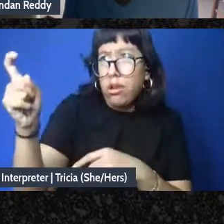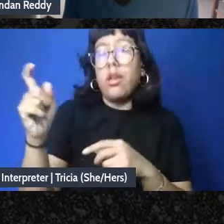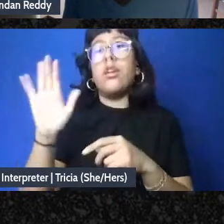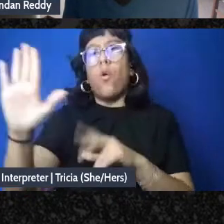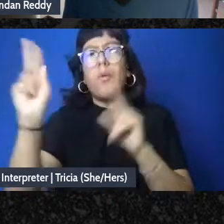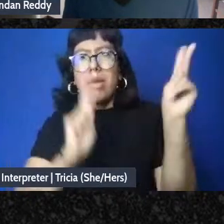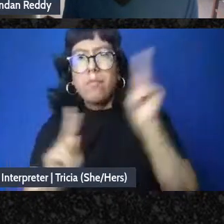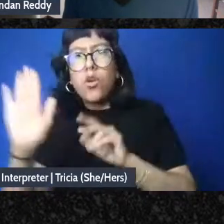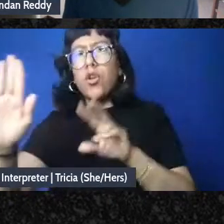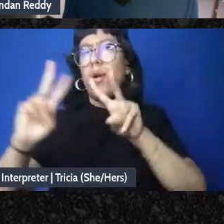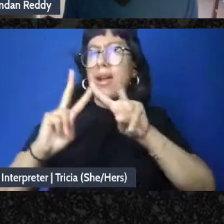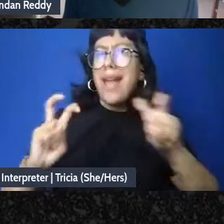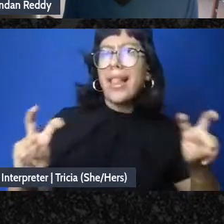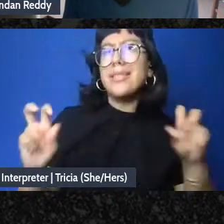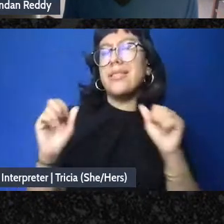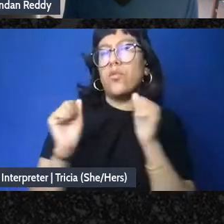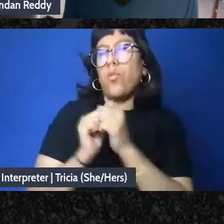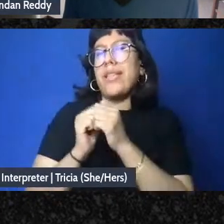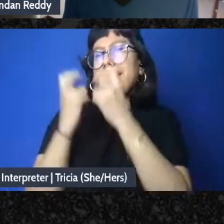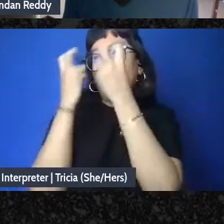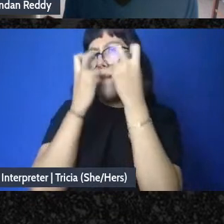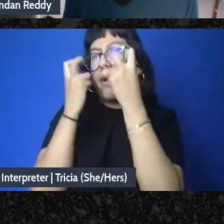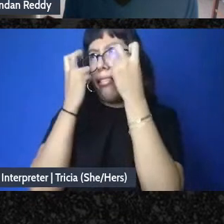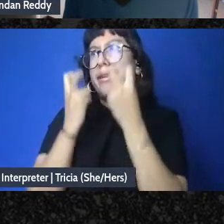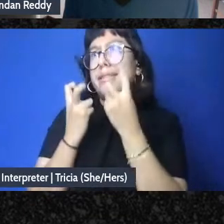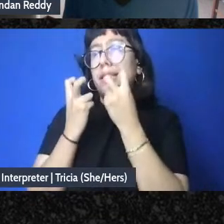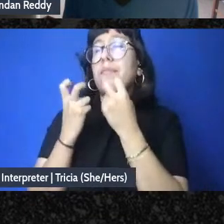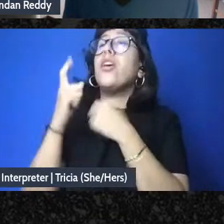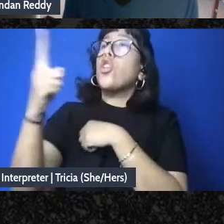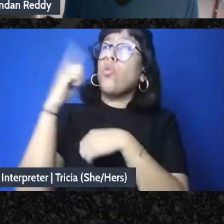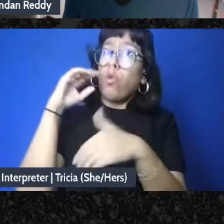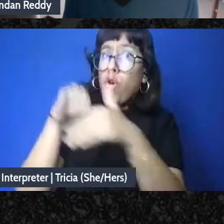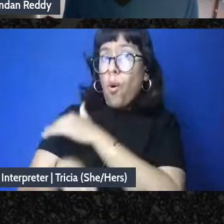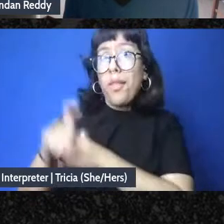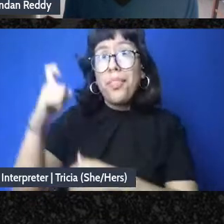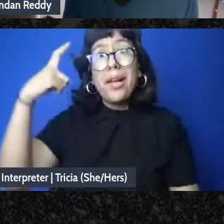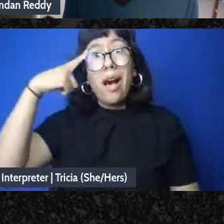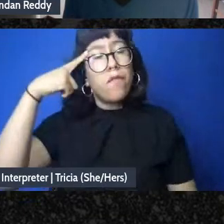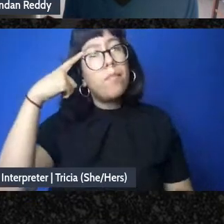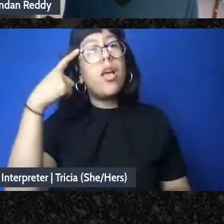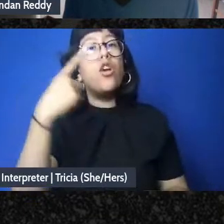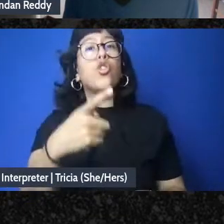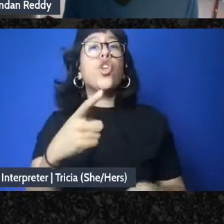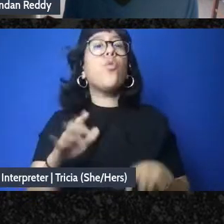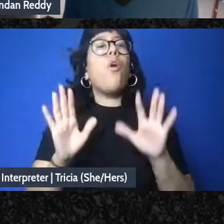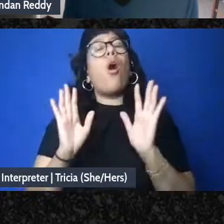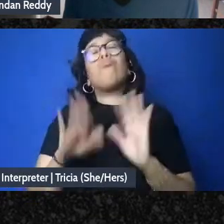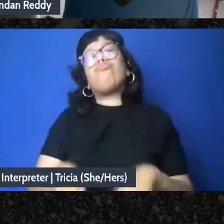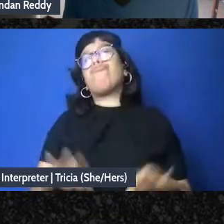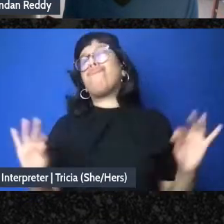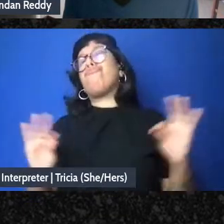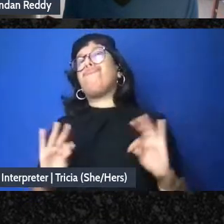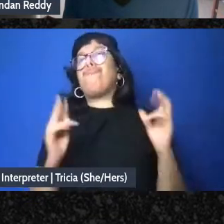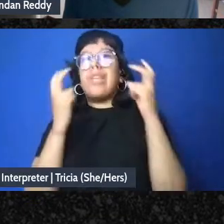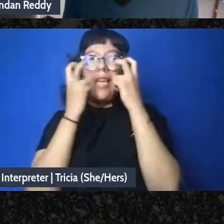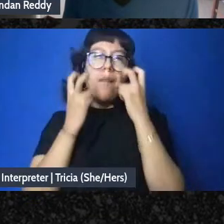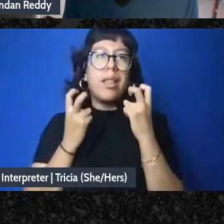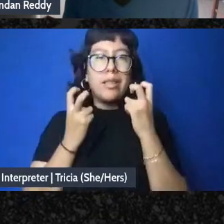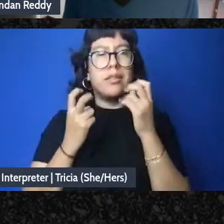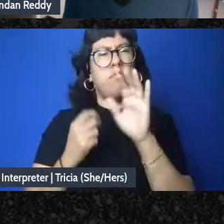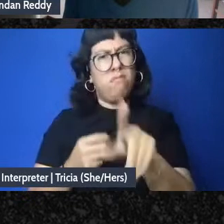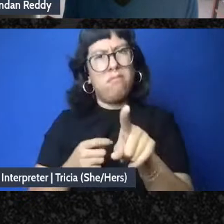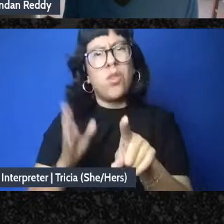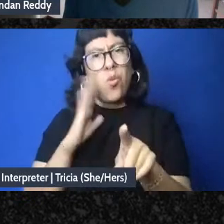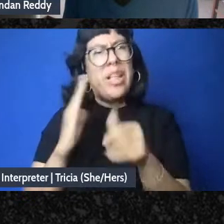analysis on capitalism because if you're going to go into the government and you are soft with capitalism you're easily